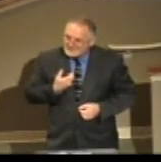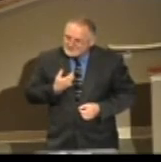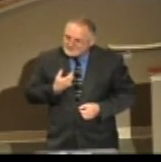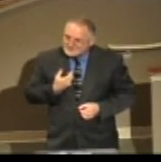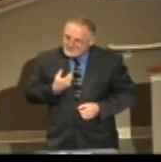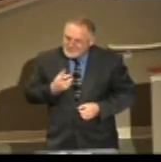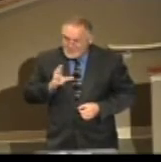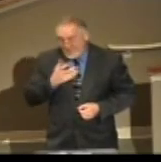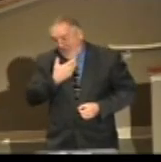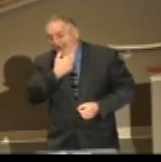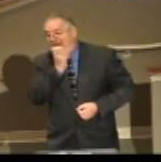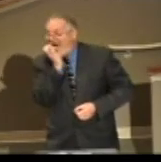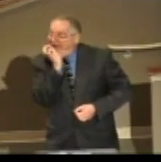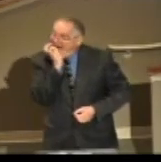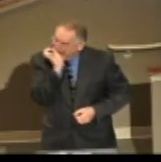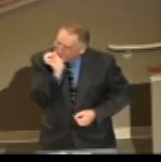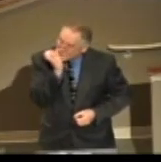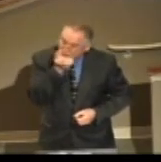I'm not.